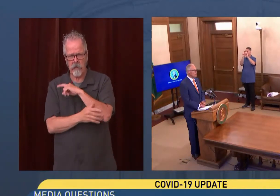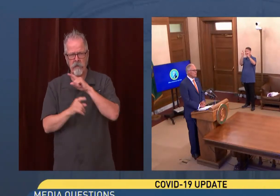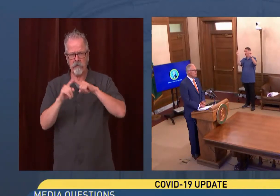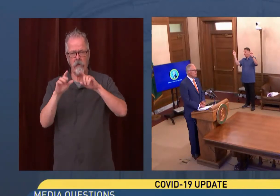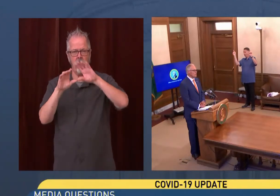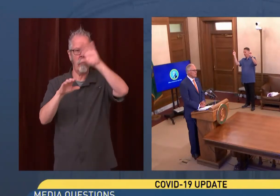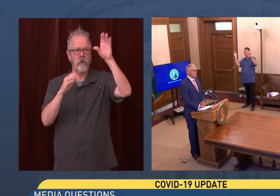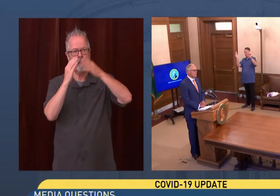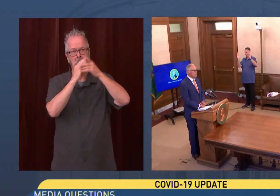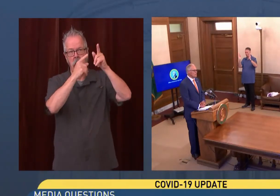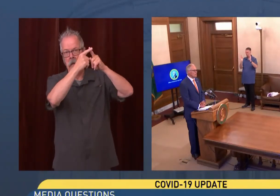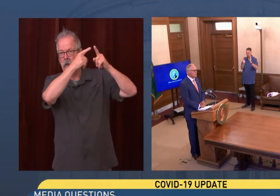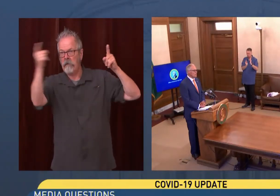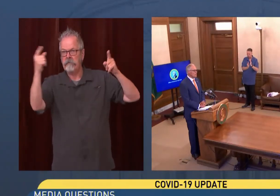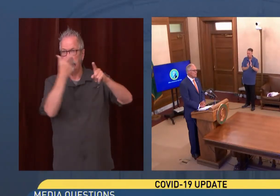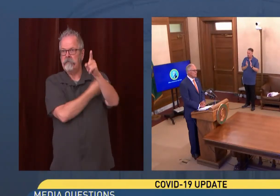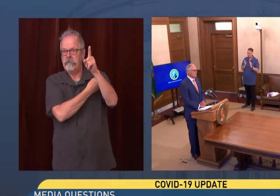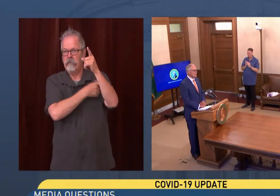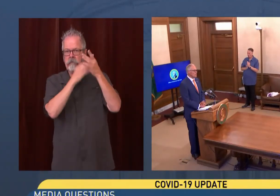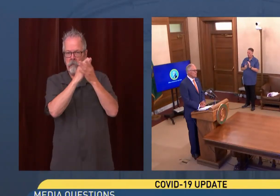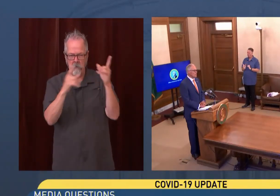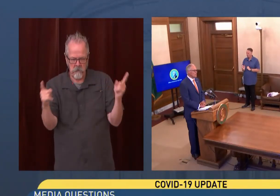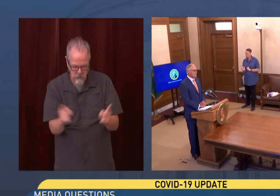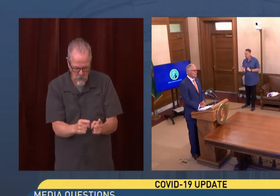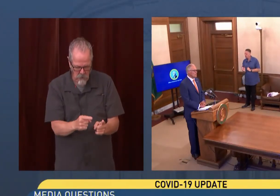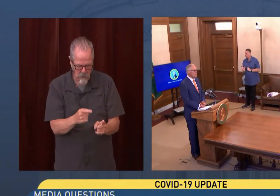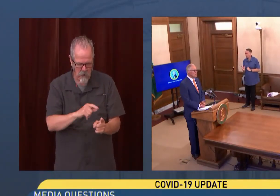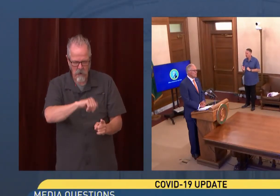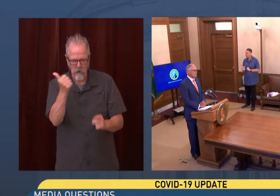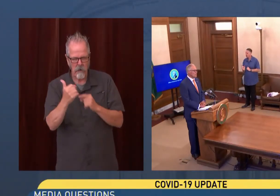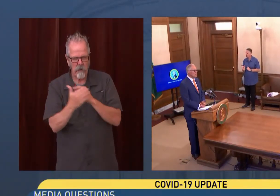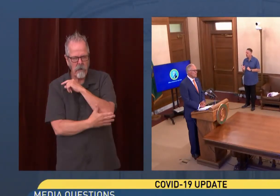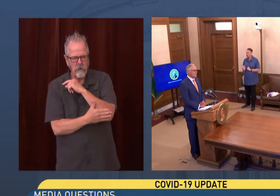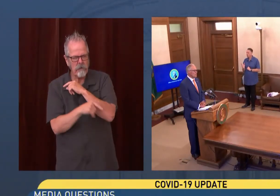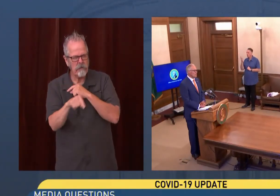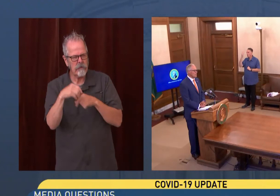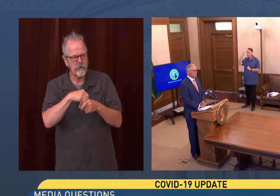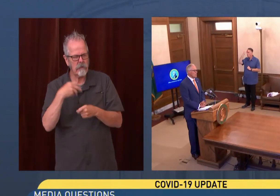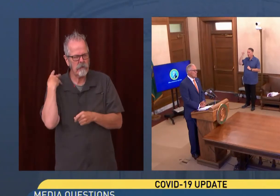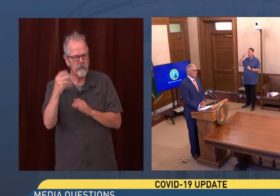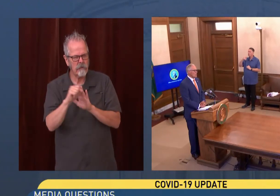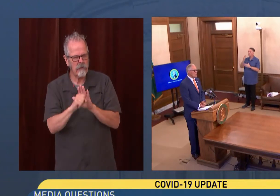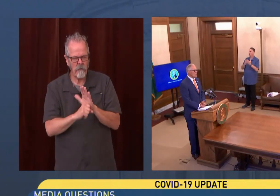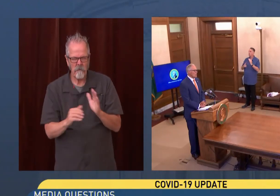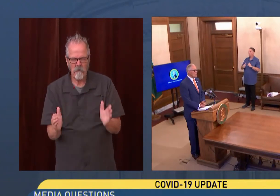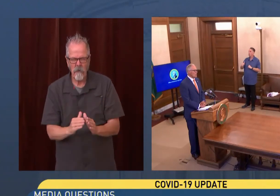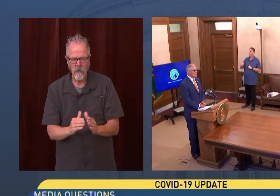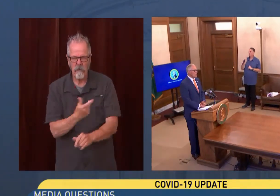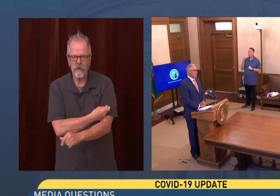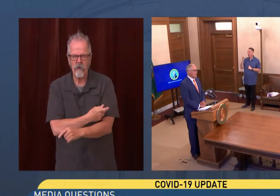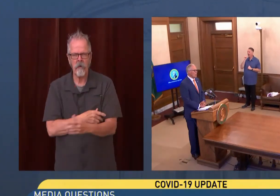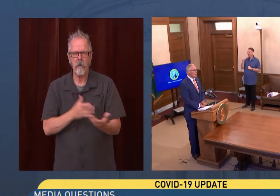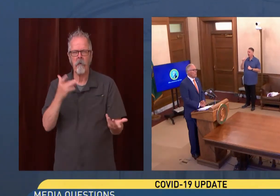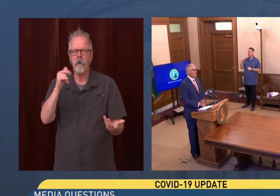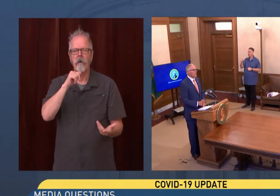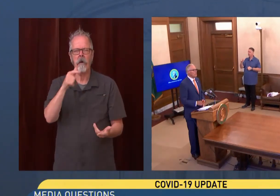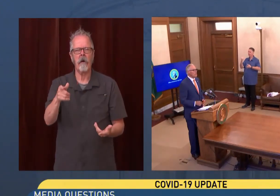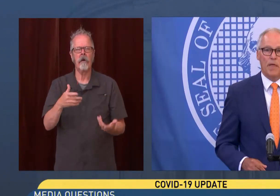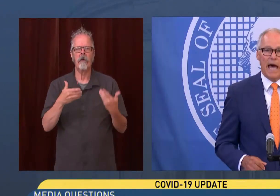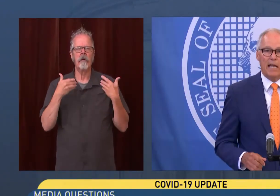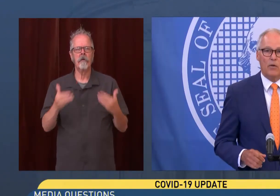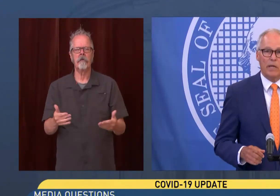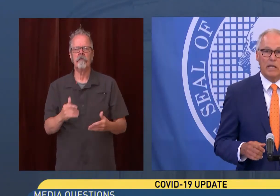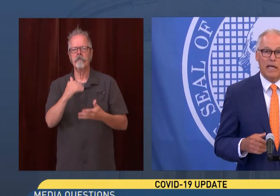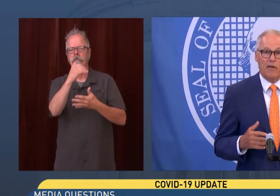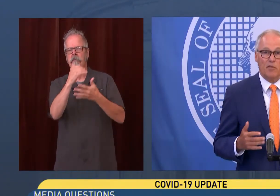counties that aren't at 70% roll back until they get there? We believe